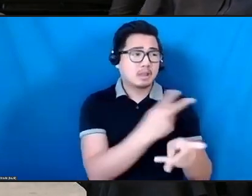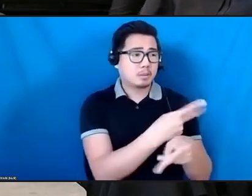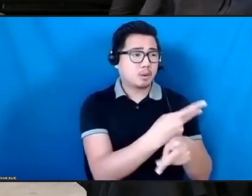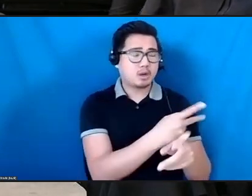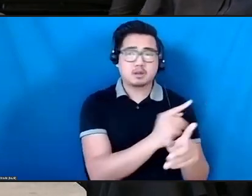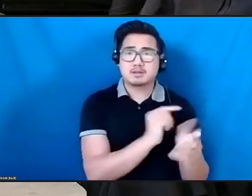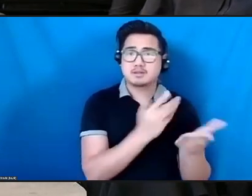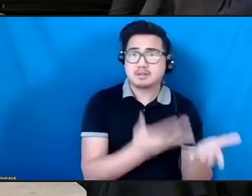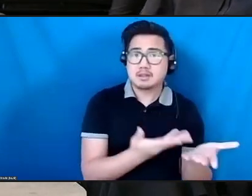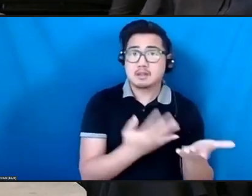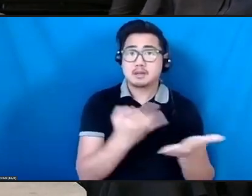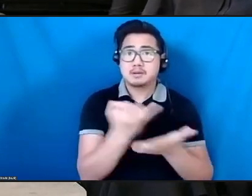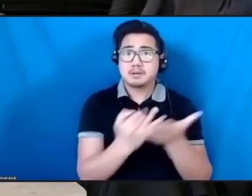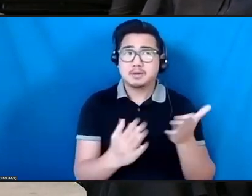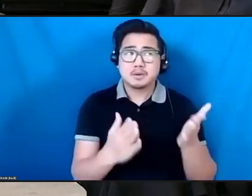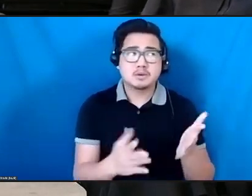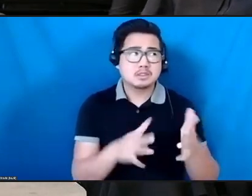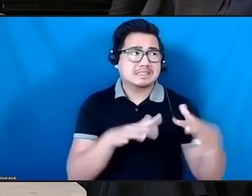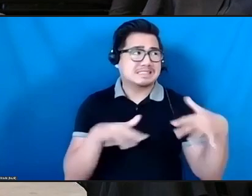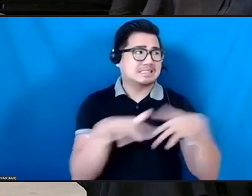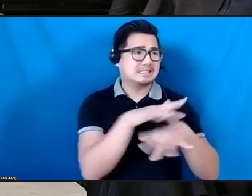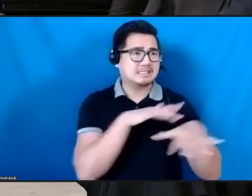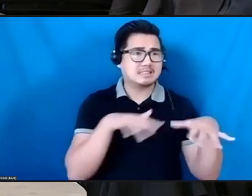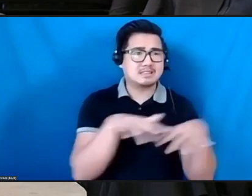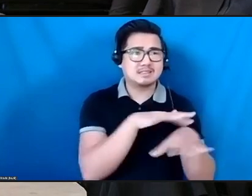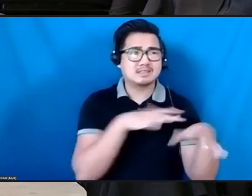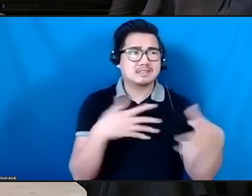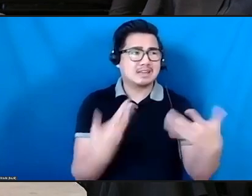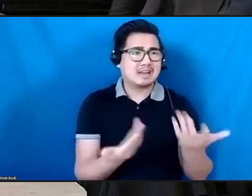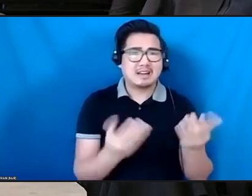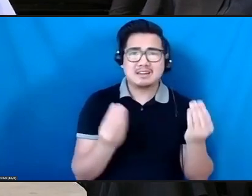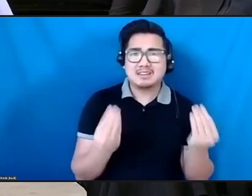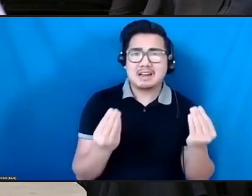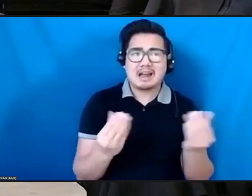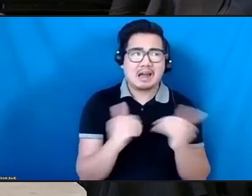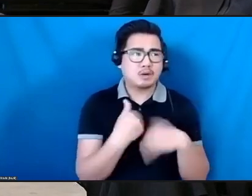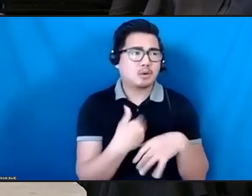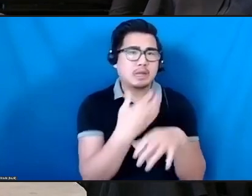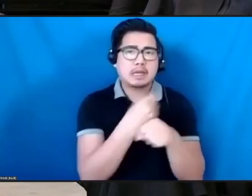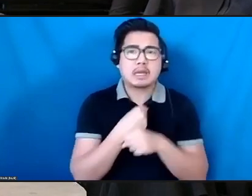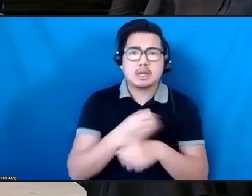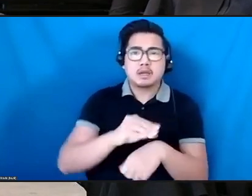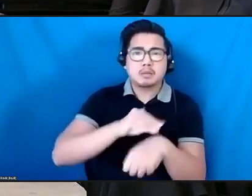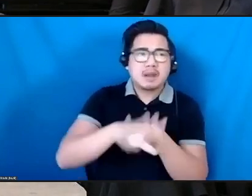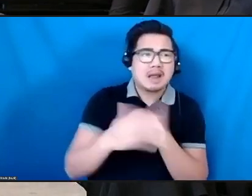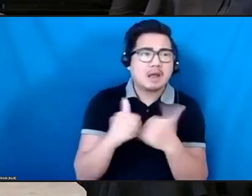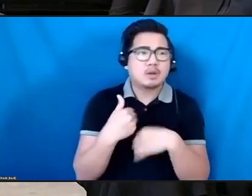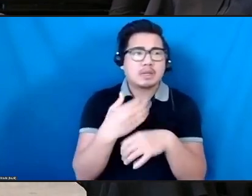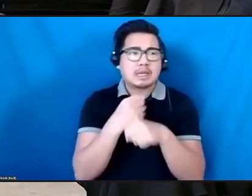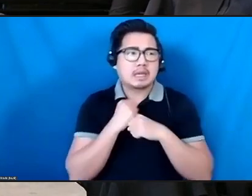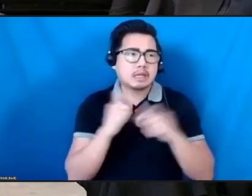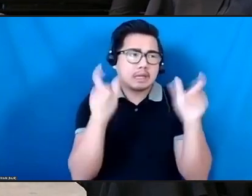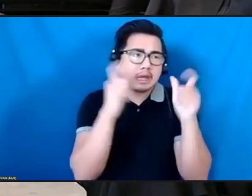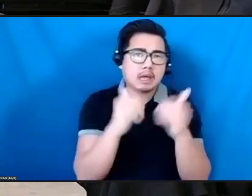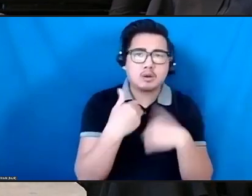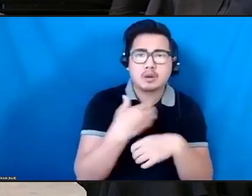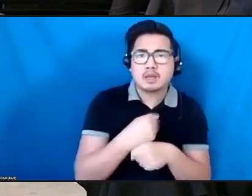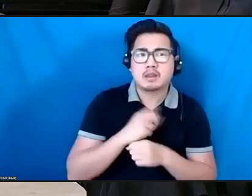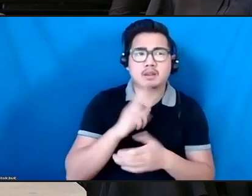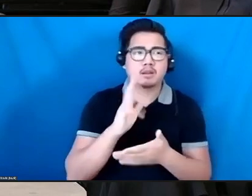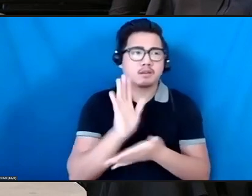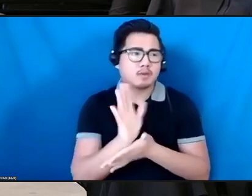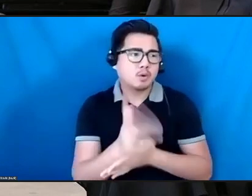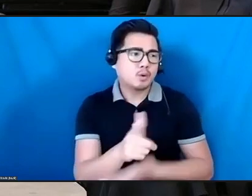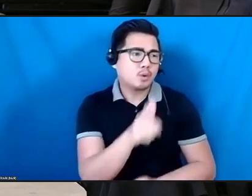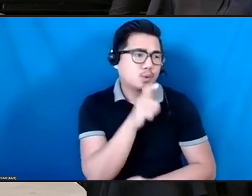we are running around the circles. Just, like, how can I get a projector? How can I get the glasses? How can I get those videos? Who is the video player?